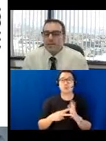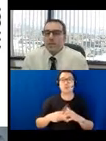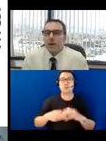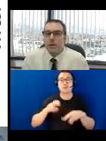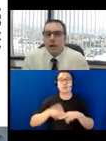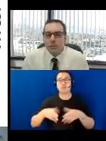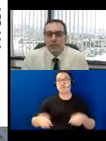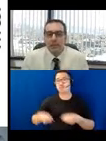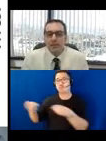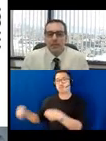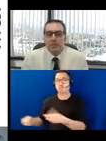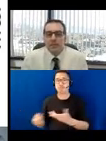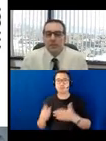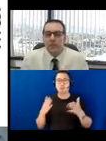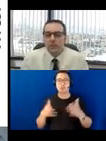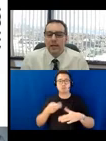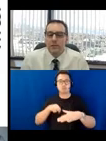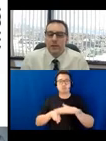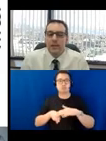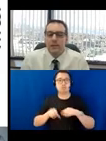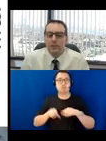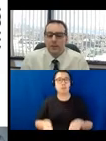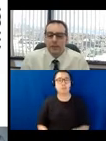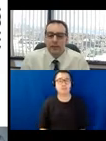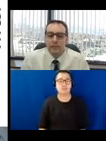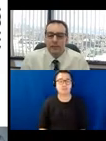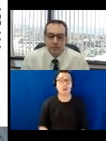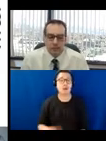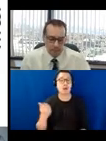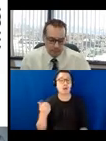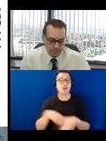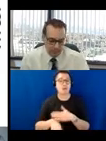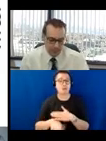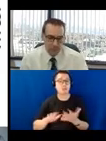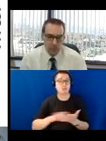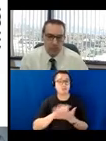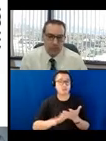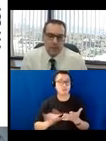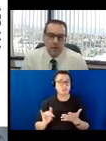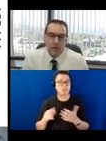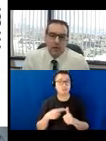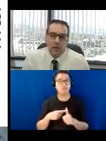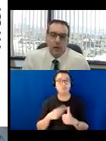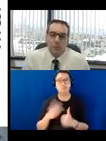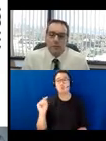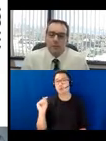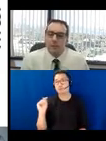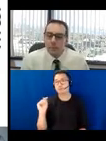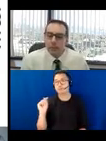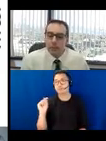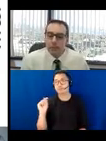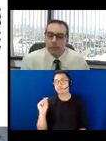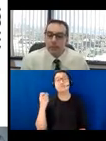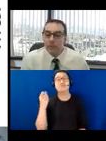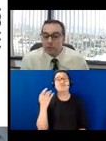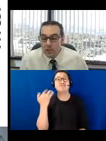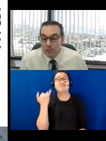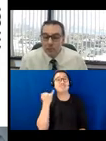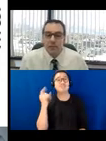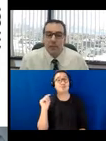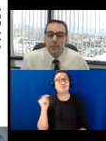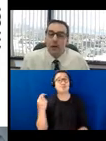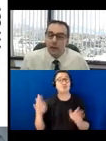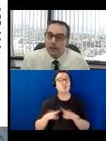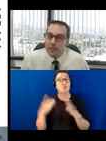Access to other common elements need to be looked at as well. If the toilets are open to the public, then those